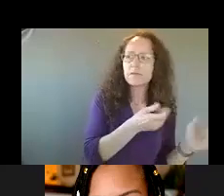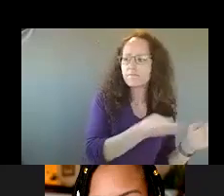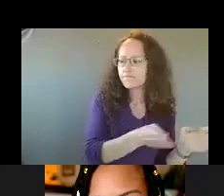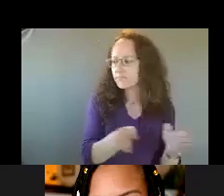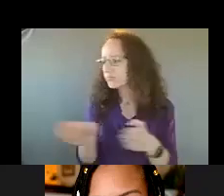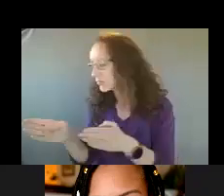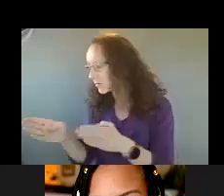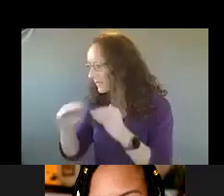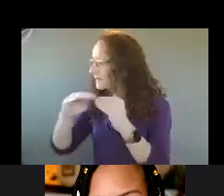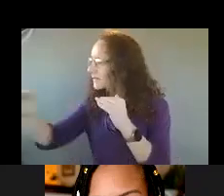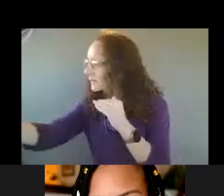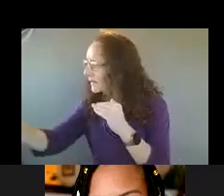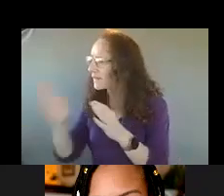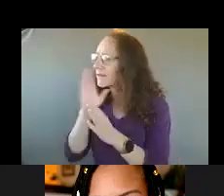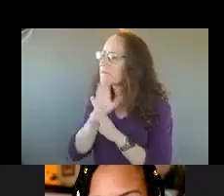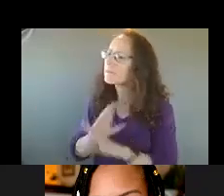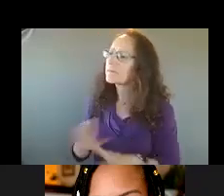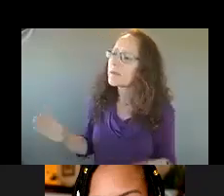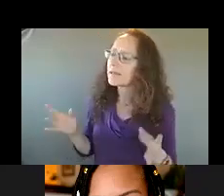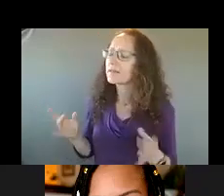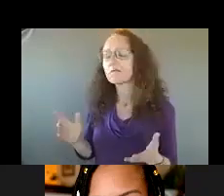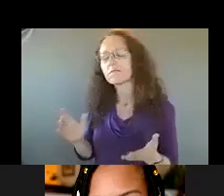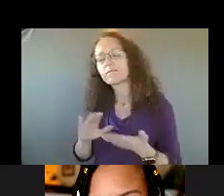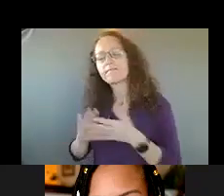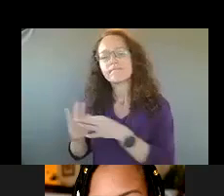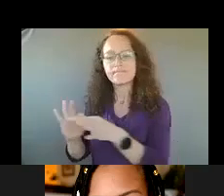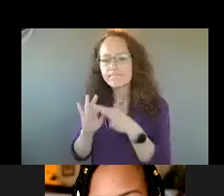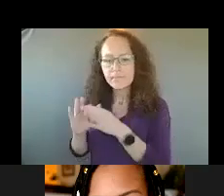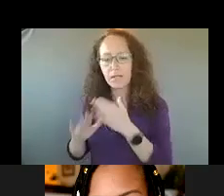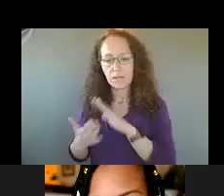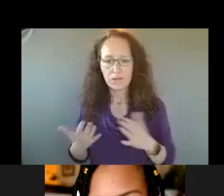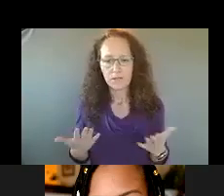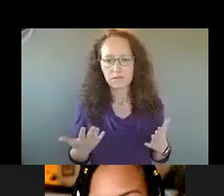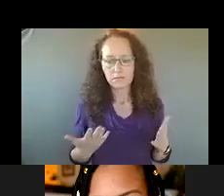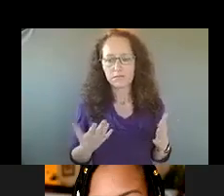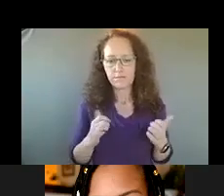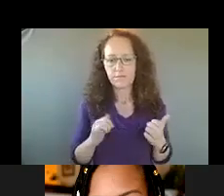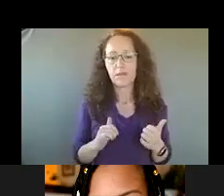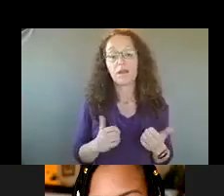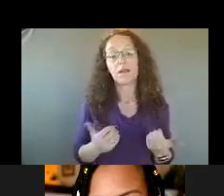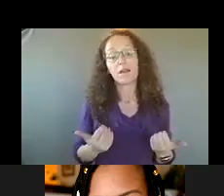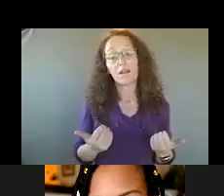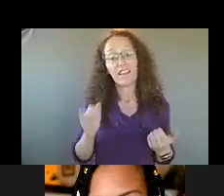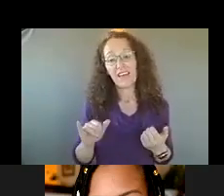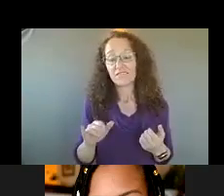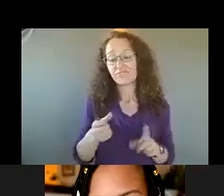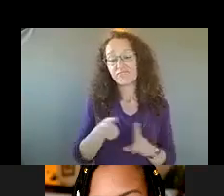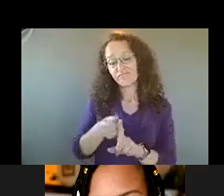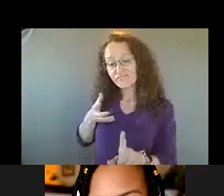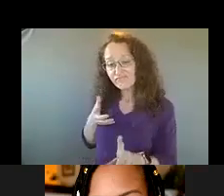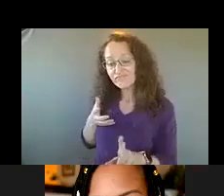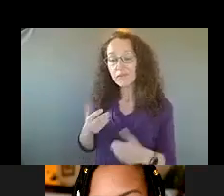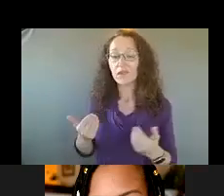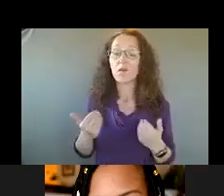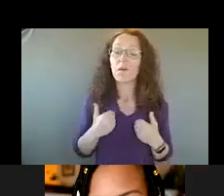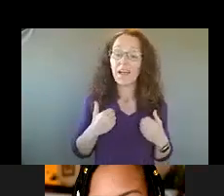community. And so I think that that is some context. We have a number of PowerPoints that talk about this that are in our LIMS system and give a